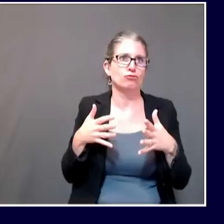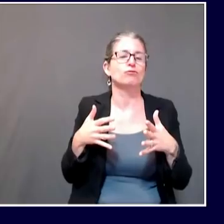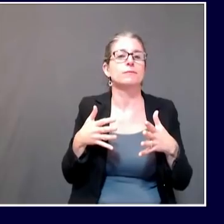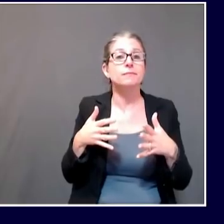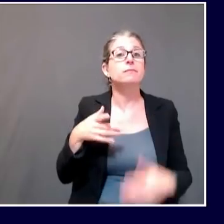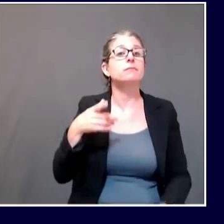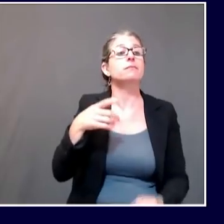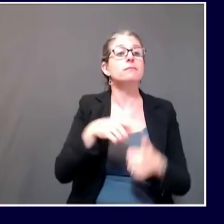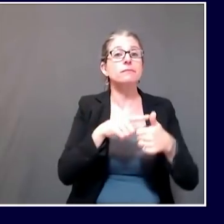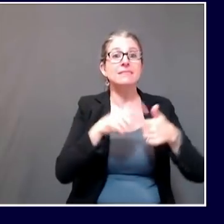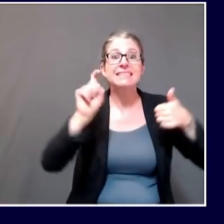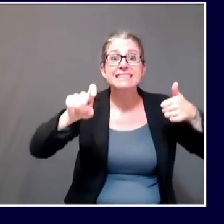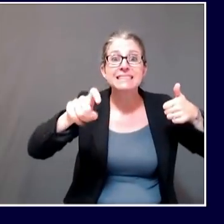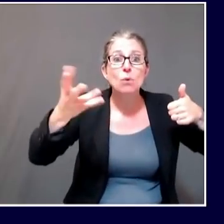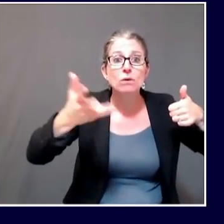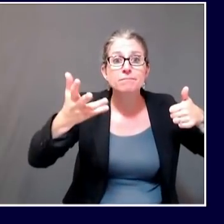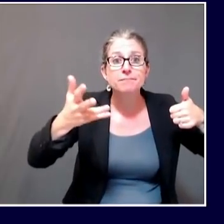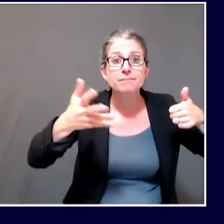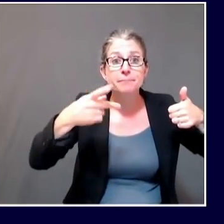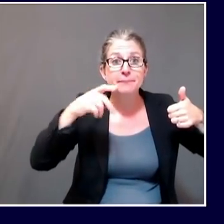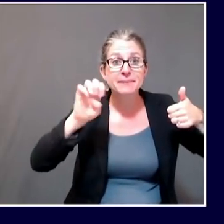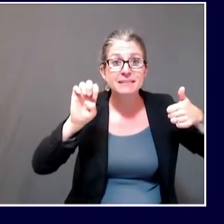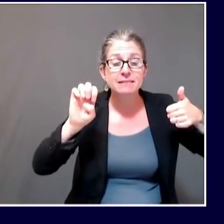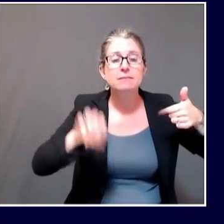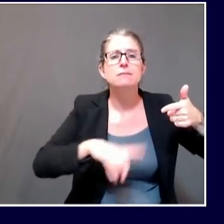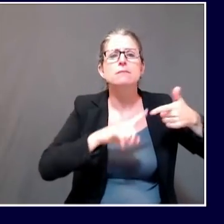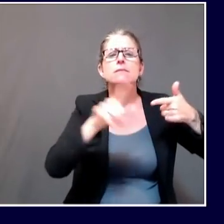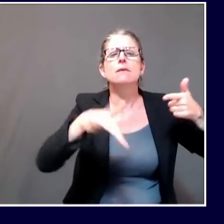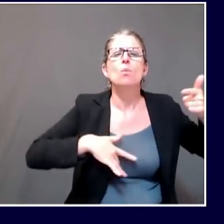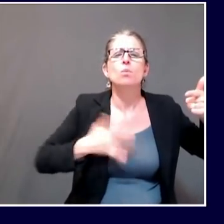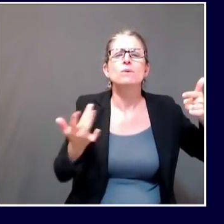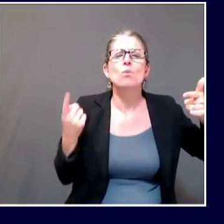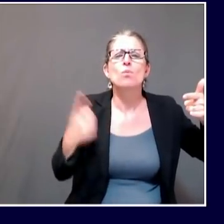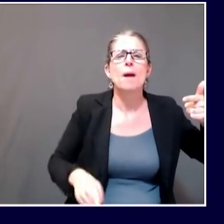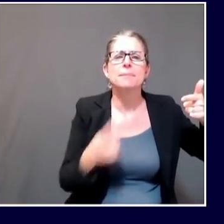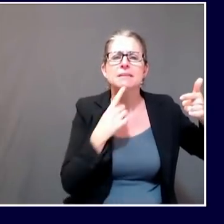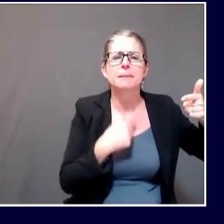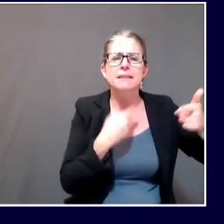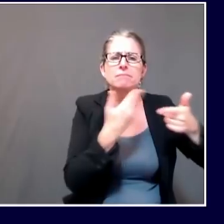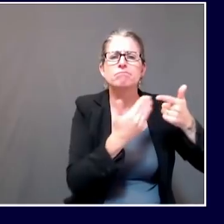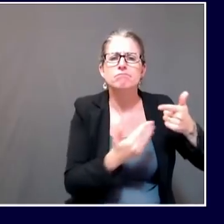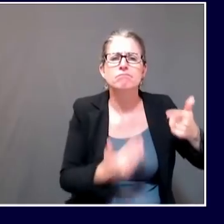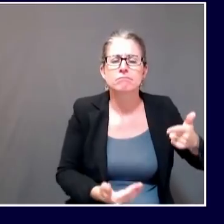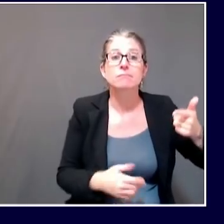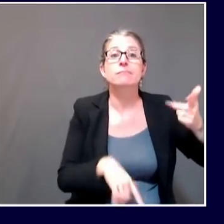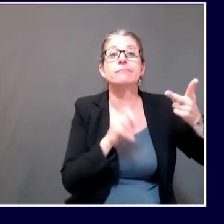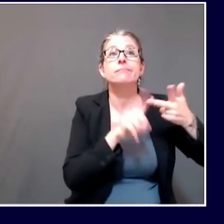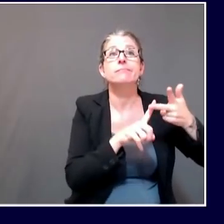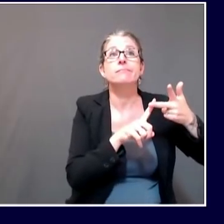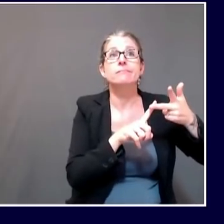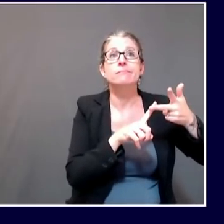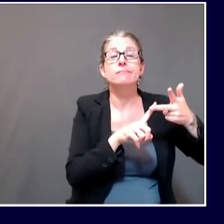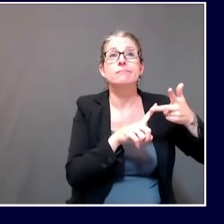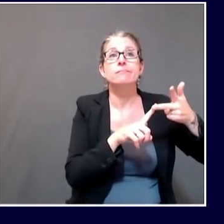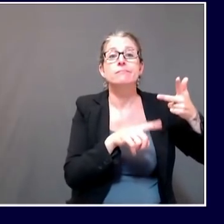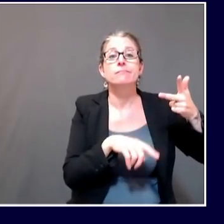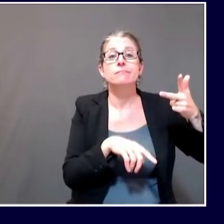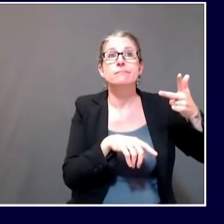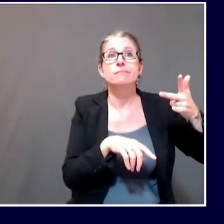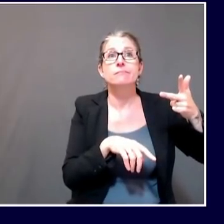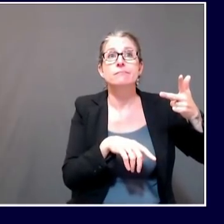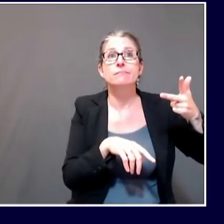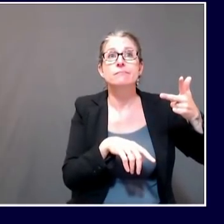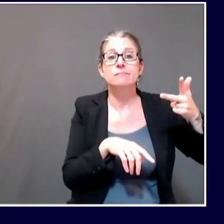we know what's up we ask them if they've got resource requests and then we try to make sure we, with that understanding of the